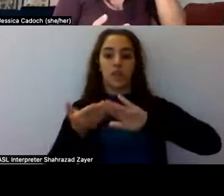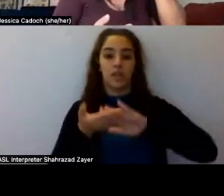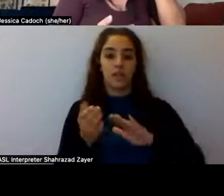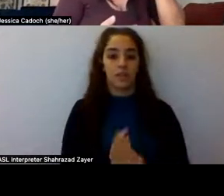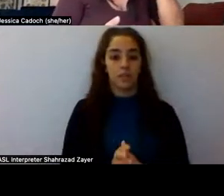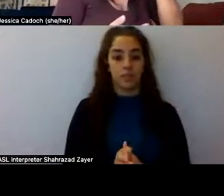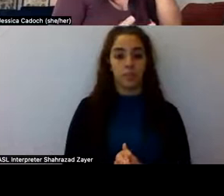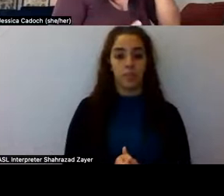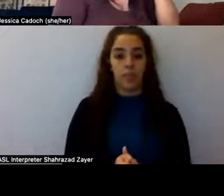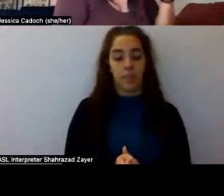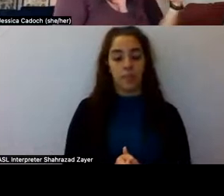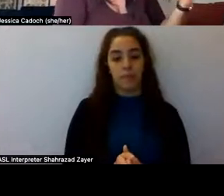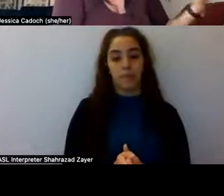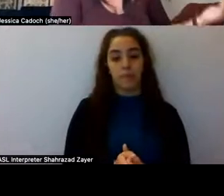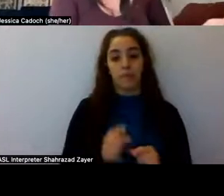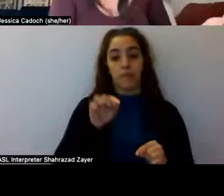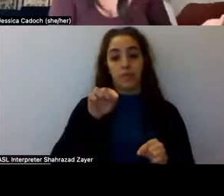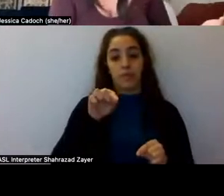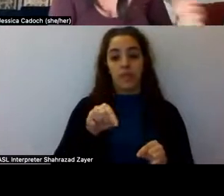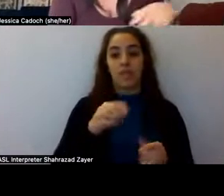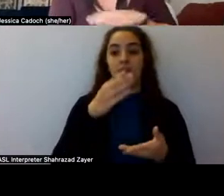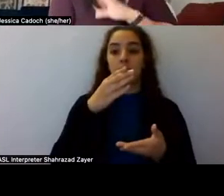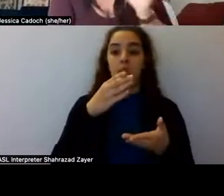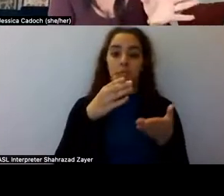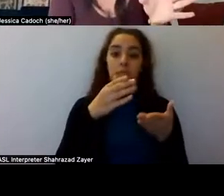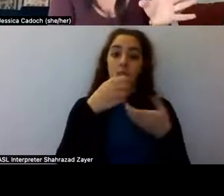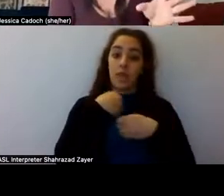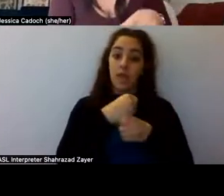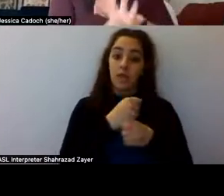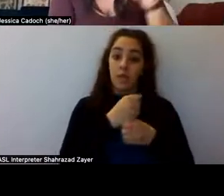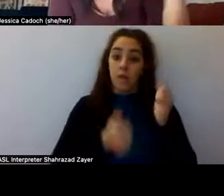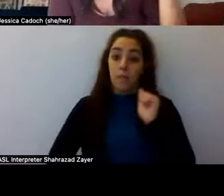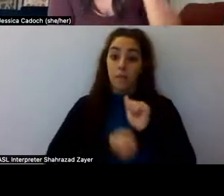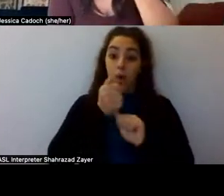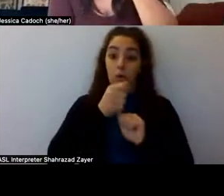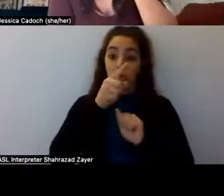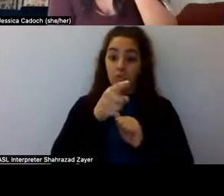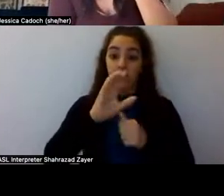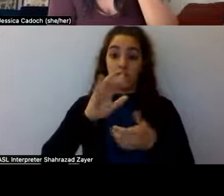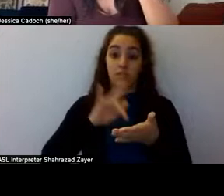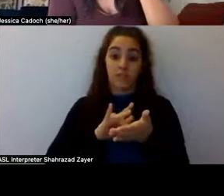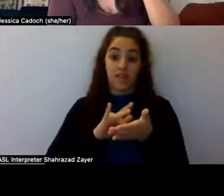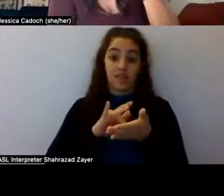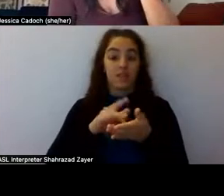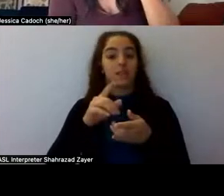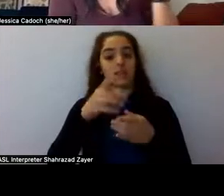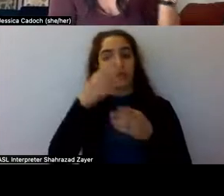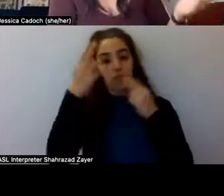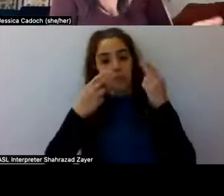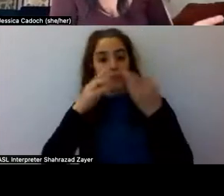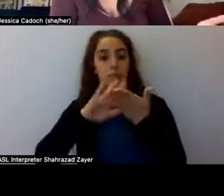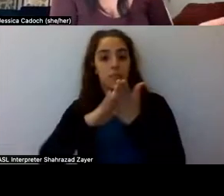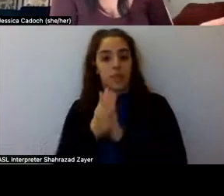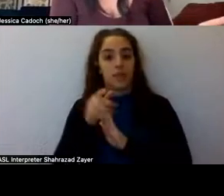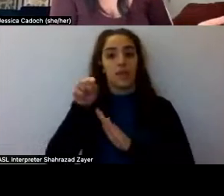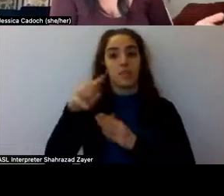of the Controlled Substances Act, which put most of the psychedelics into the Schedule I category, which we will look at in just a moment. Um, this halted